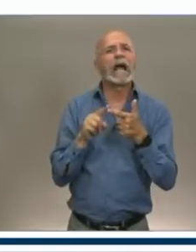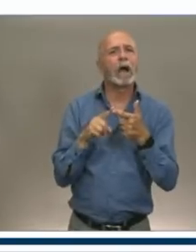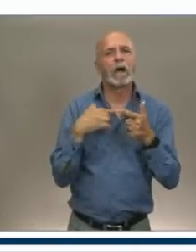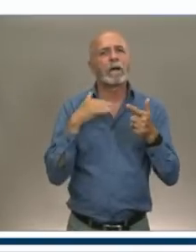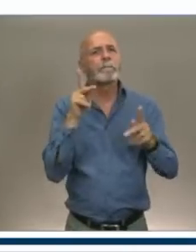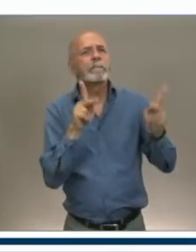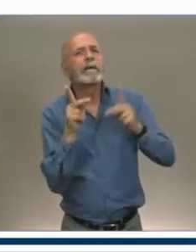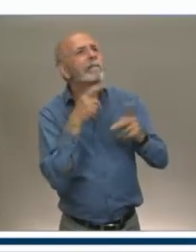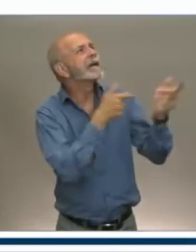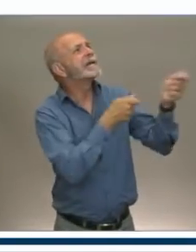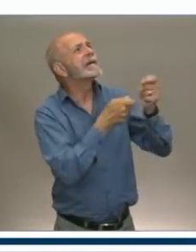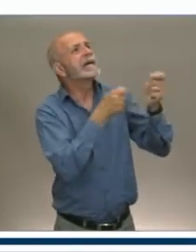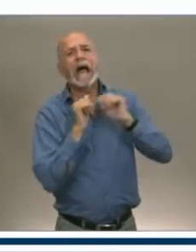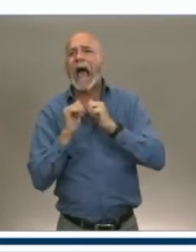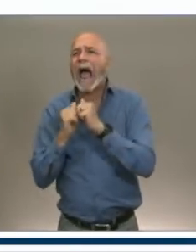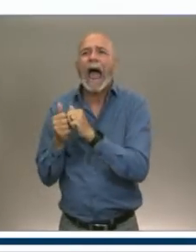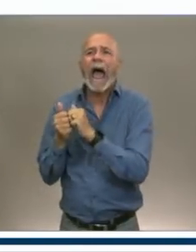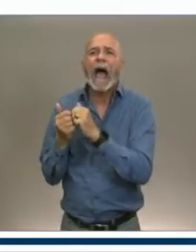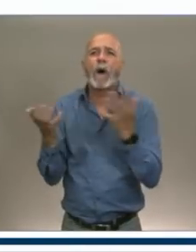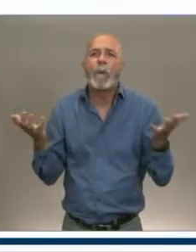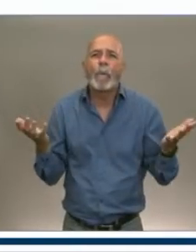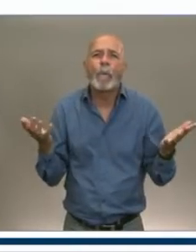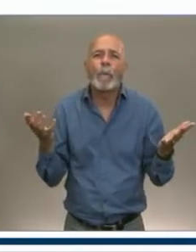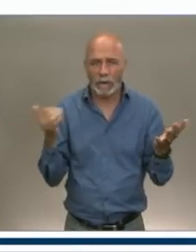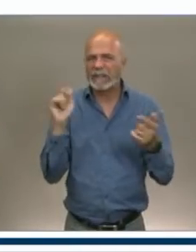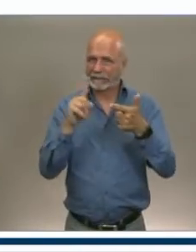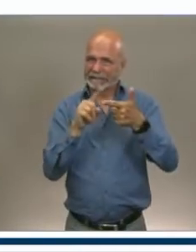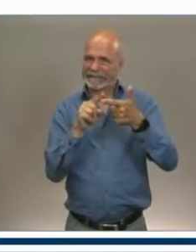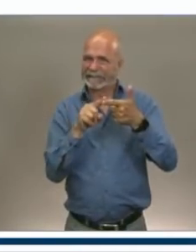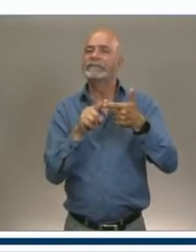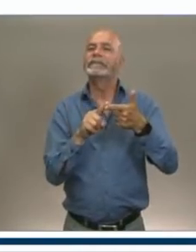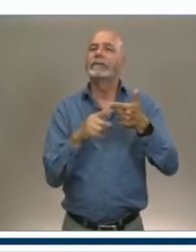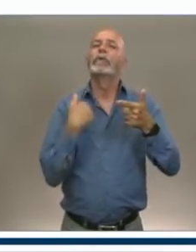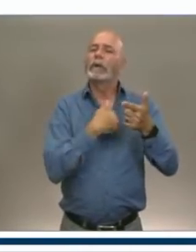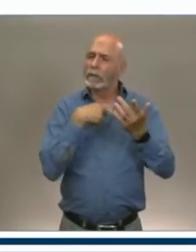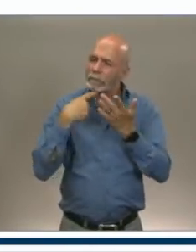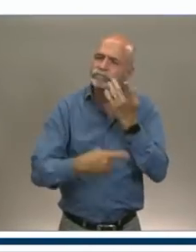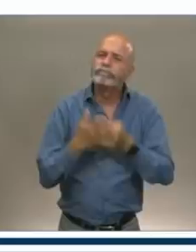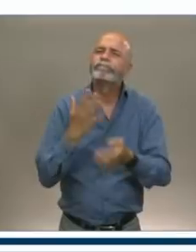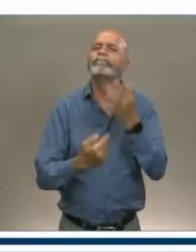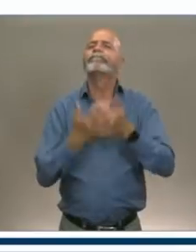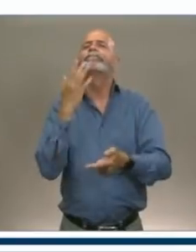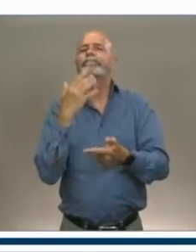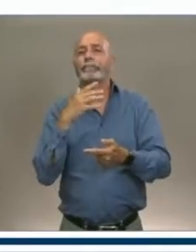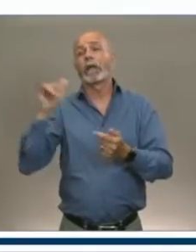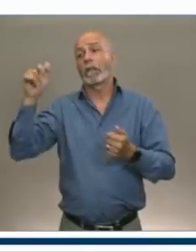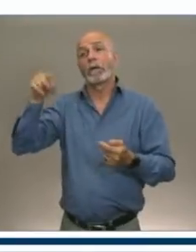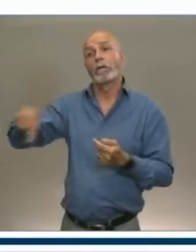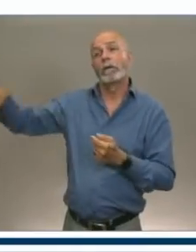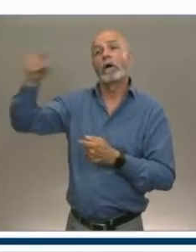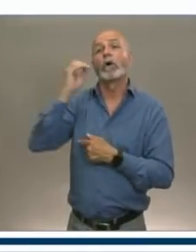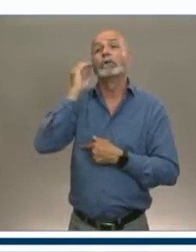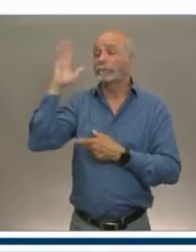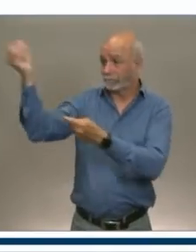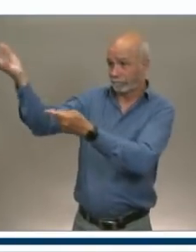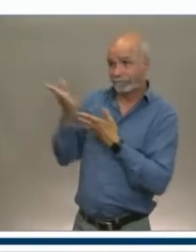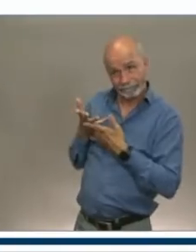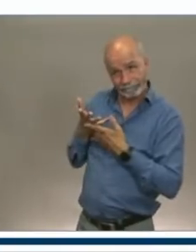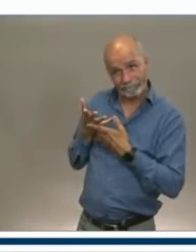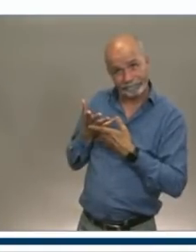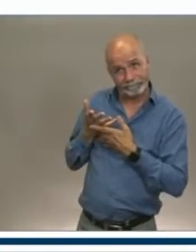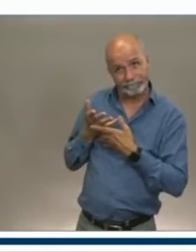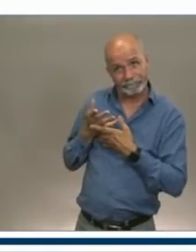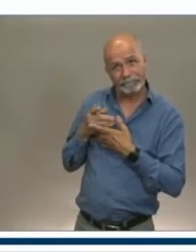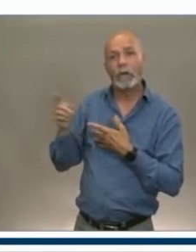discussions with them, you know, this was, this was what the industry communicated to us that, that would have a significant